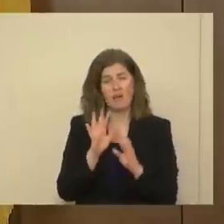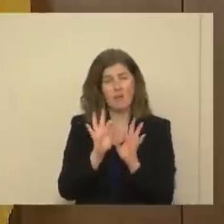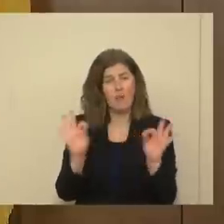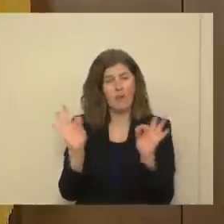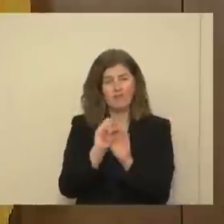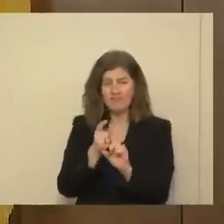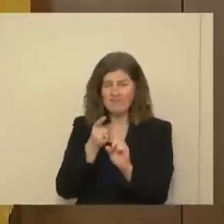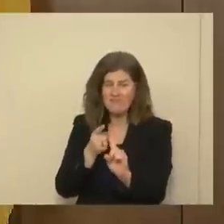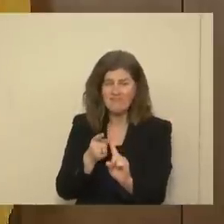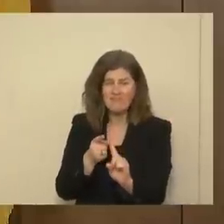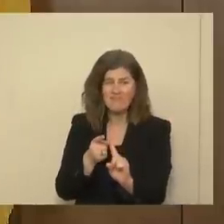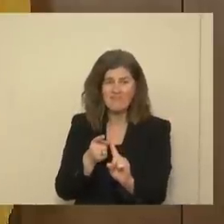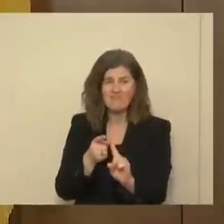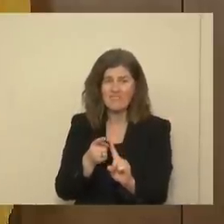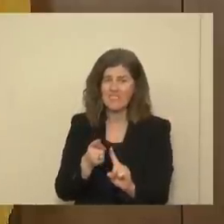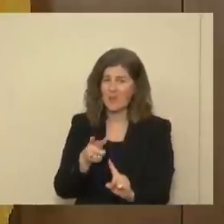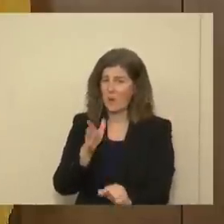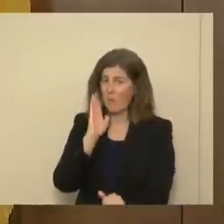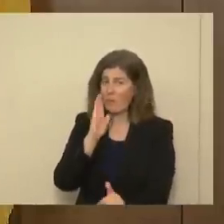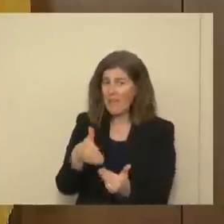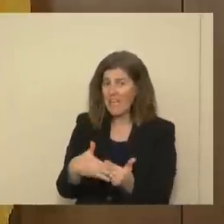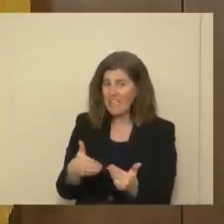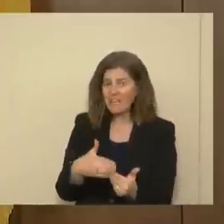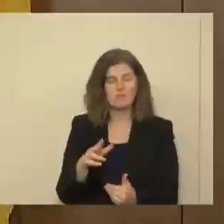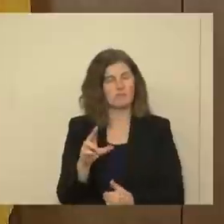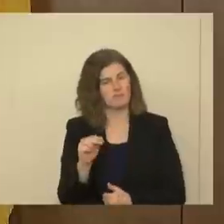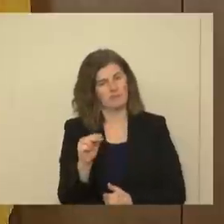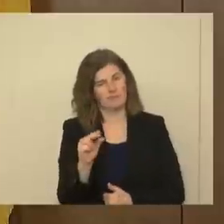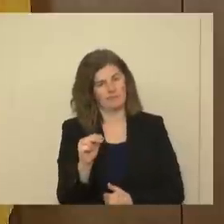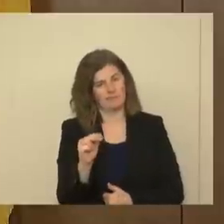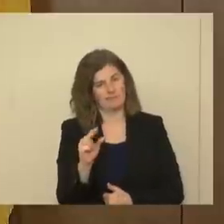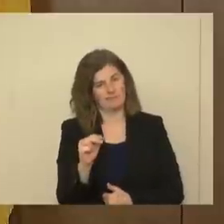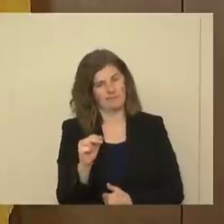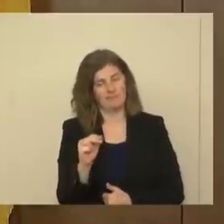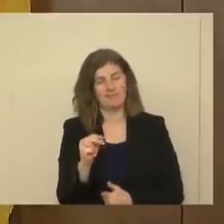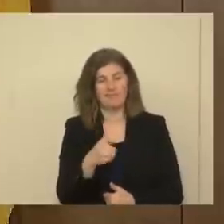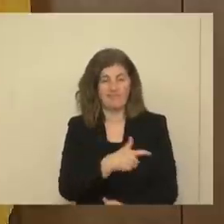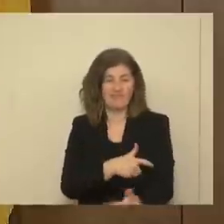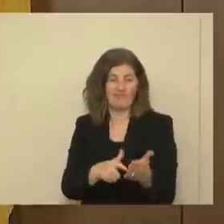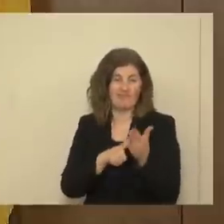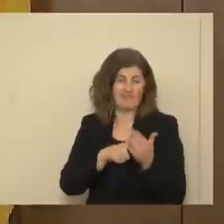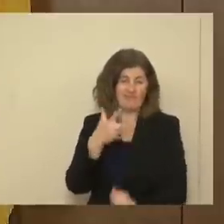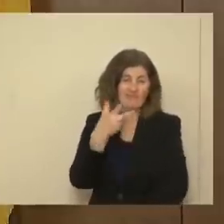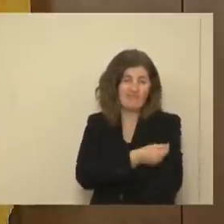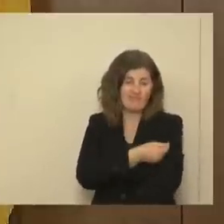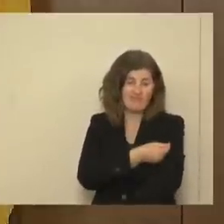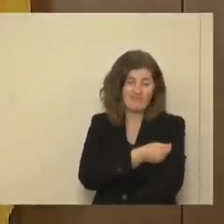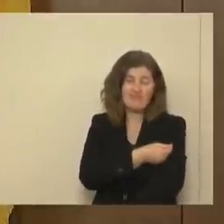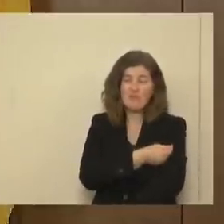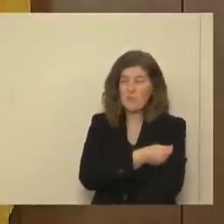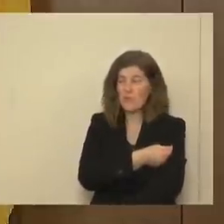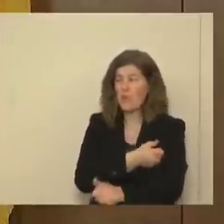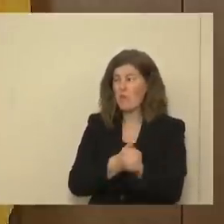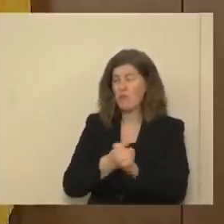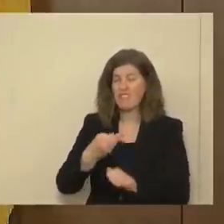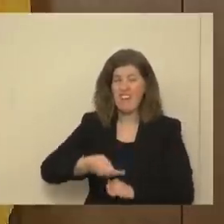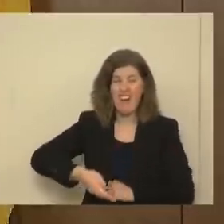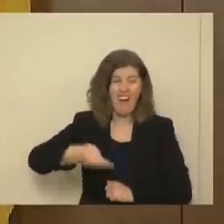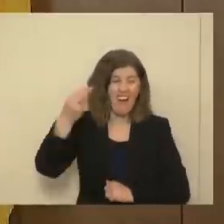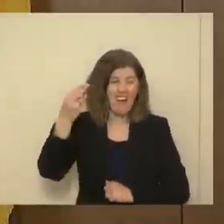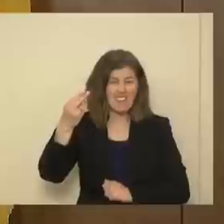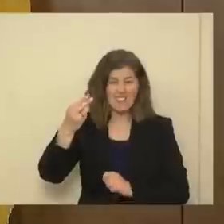to get at. This is not going to be easy. Without a vaccine, this is one of the highest risk